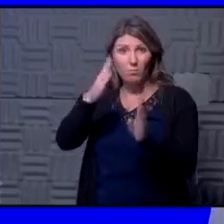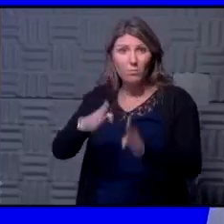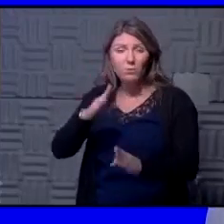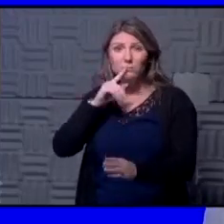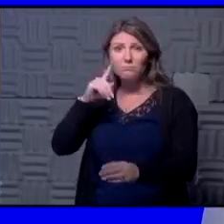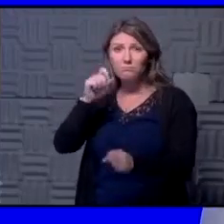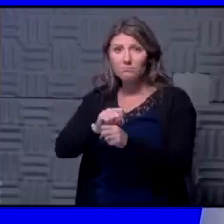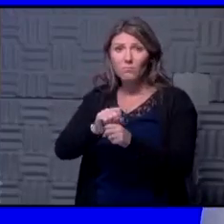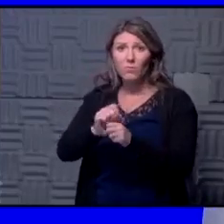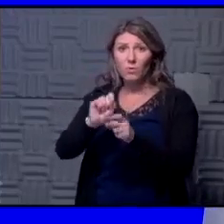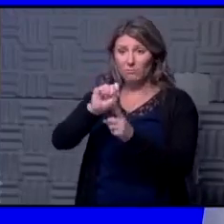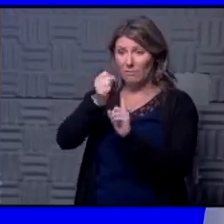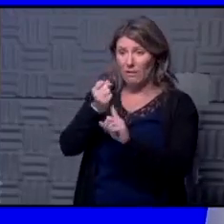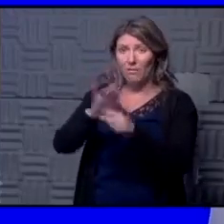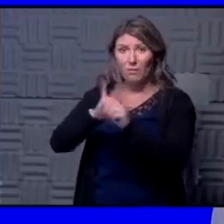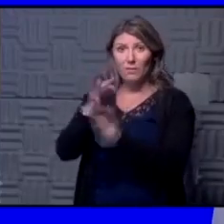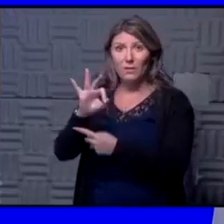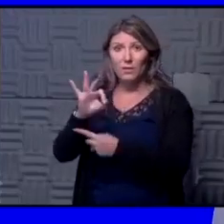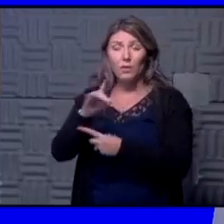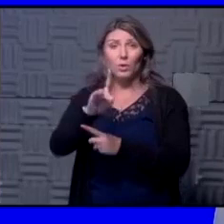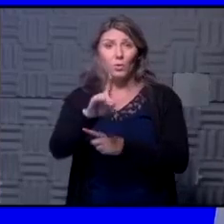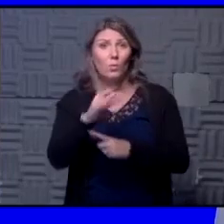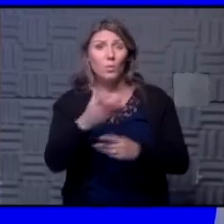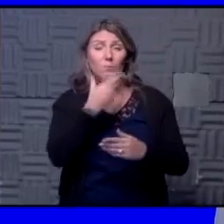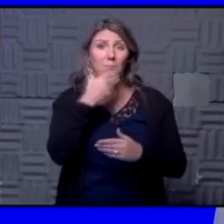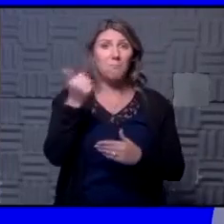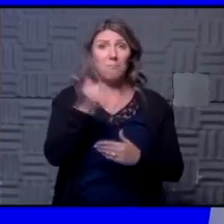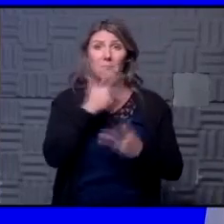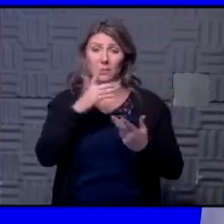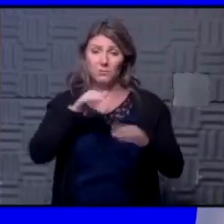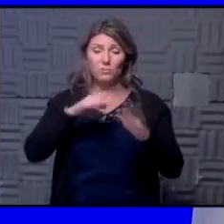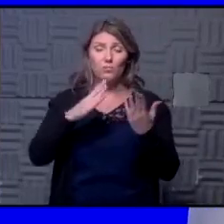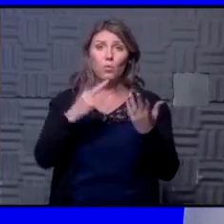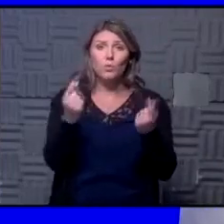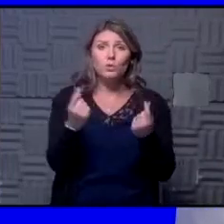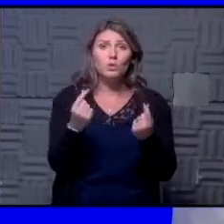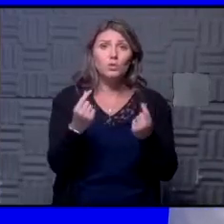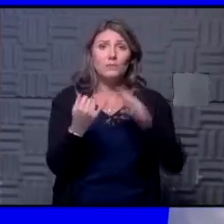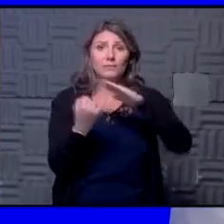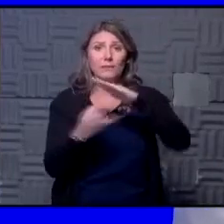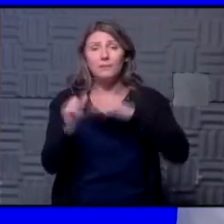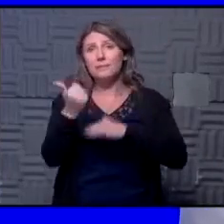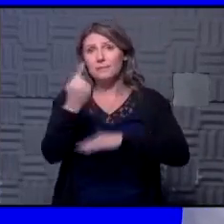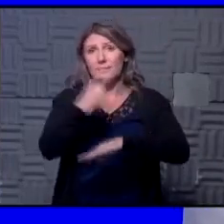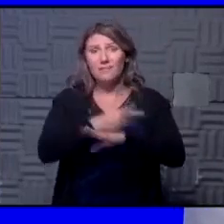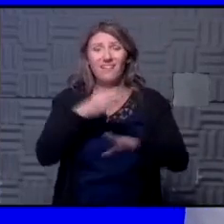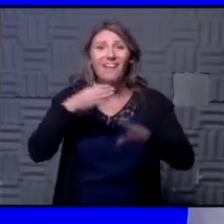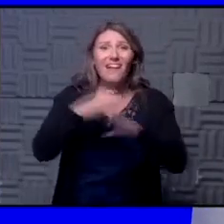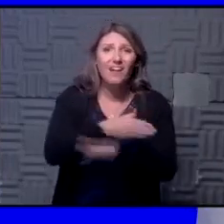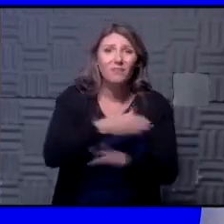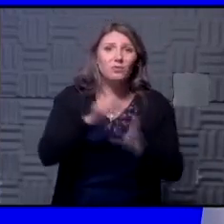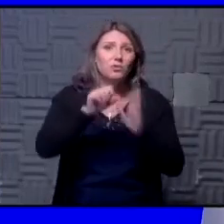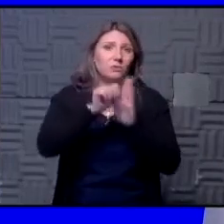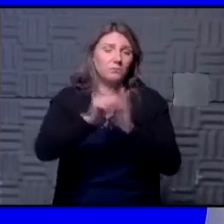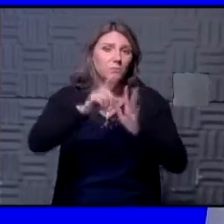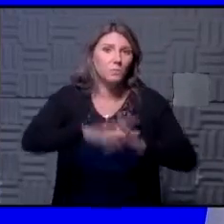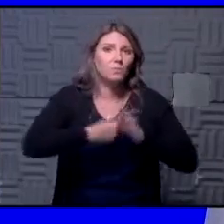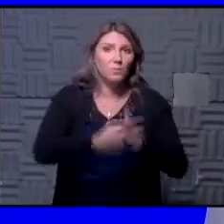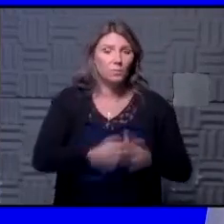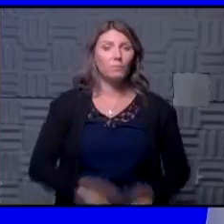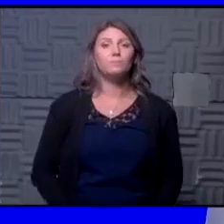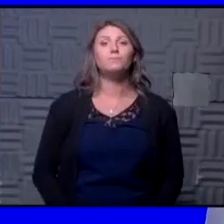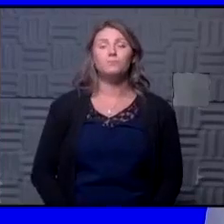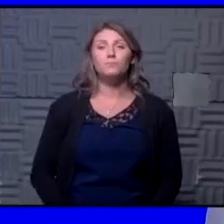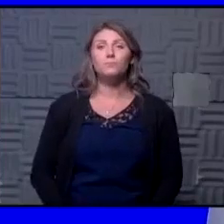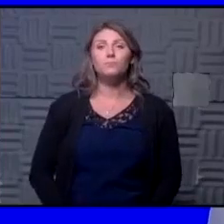then your most conservative approach and the best thing to do would be to isolate for 10 days after your symptom onset again